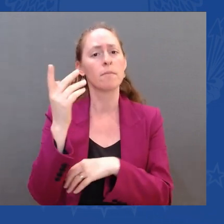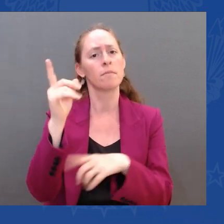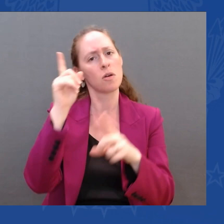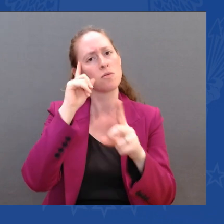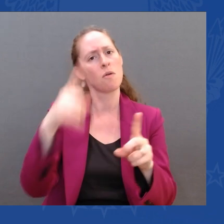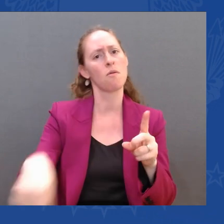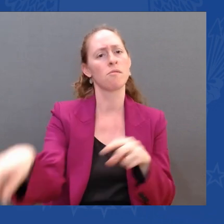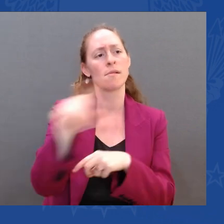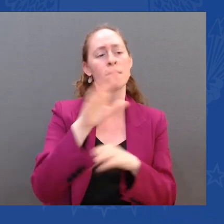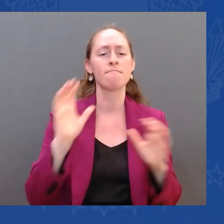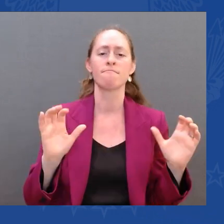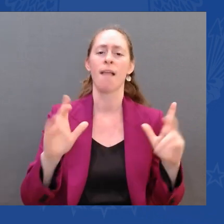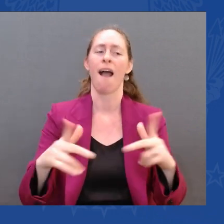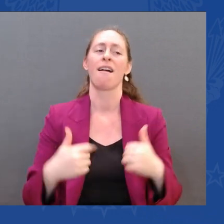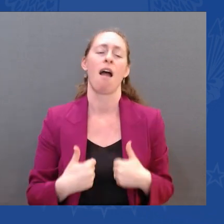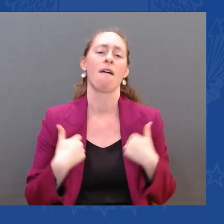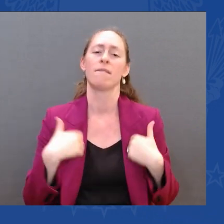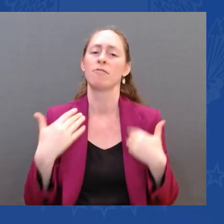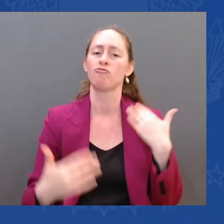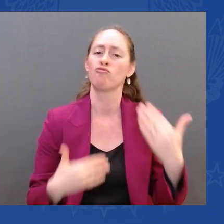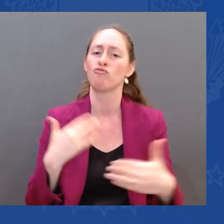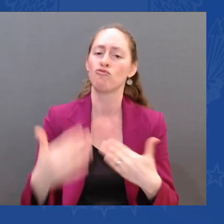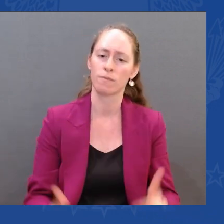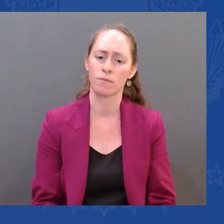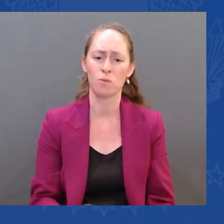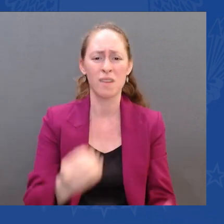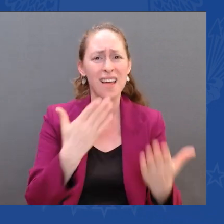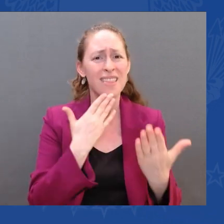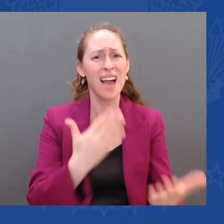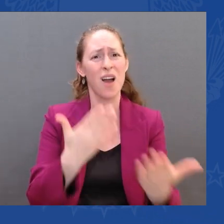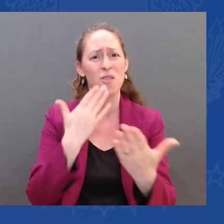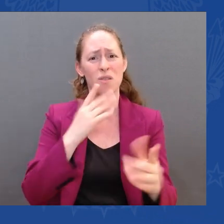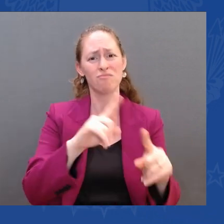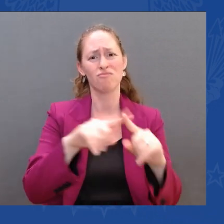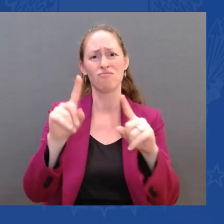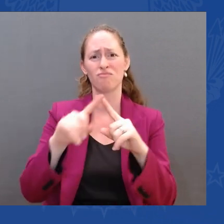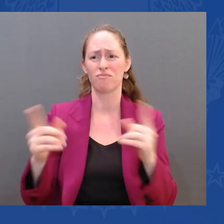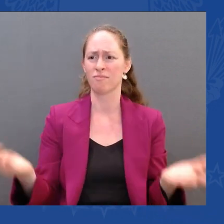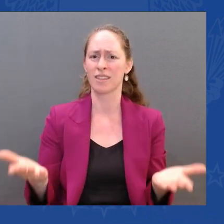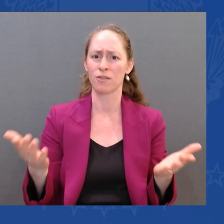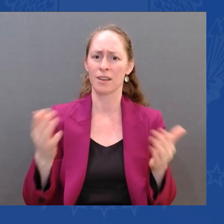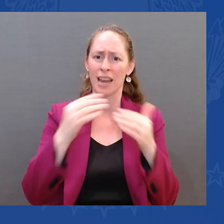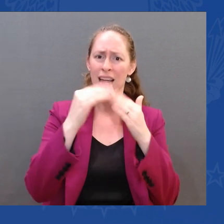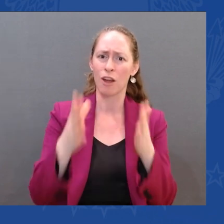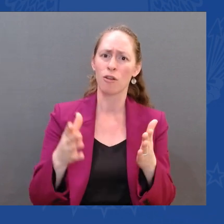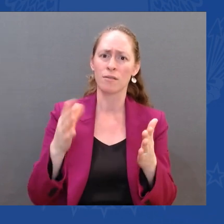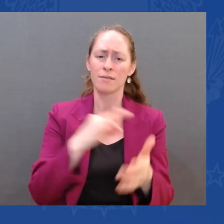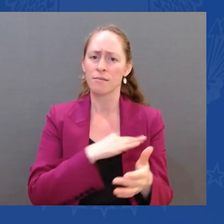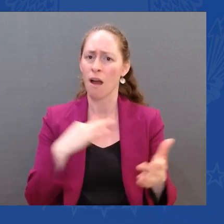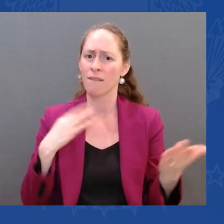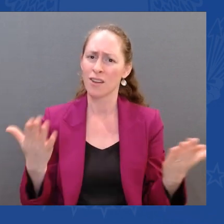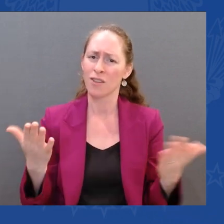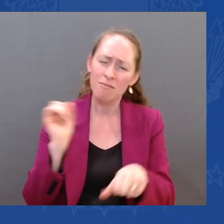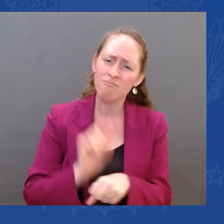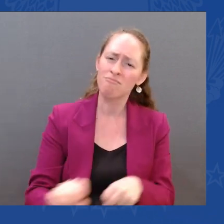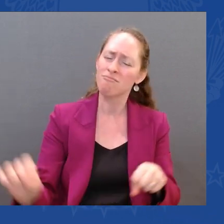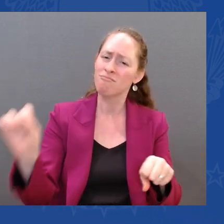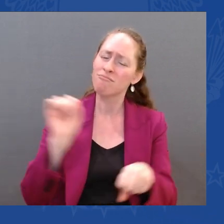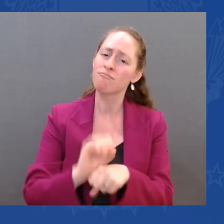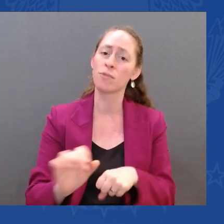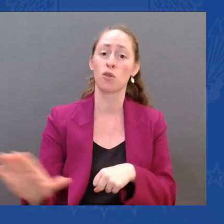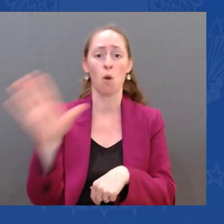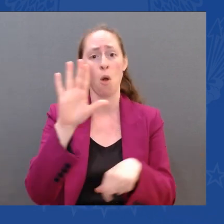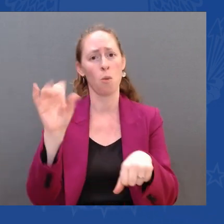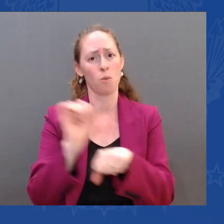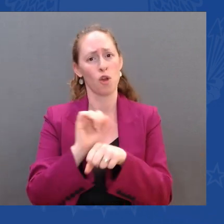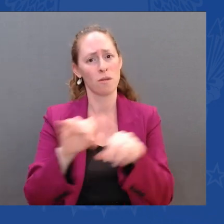assembled here for all the work you do. And I mean that sincerely. And I look forward to hearing from you. And I've